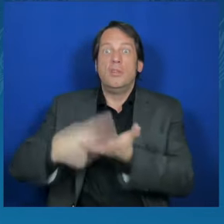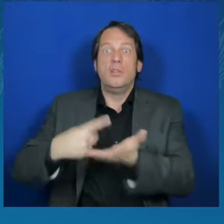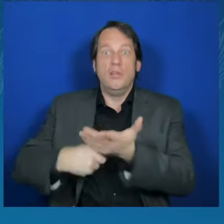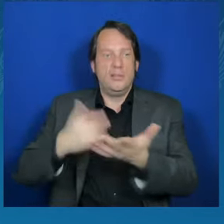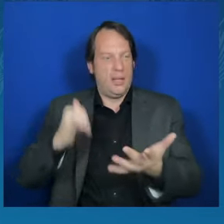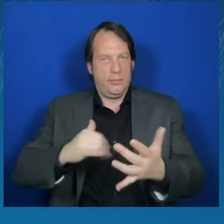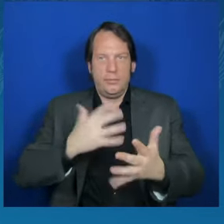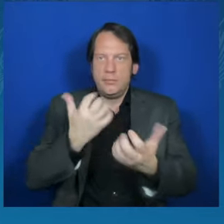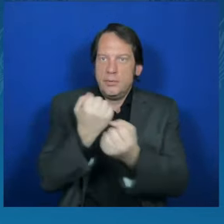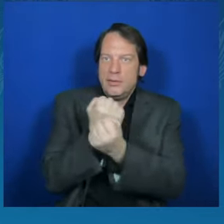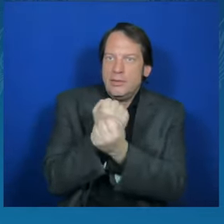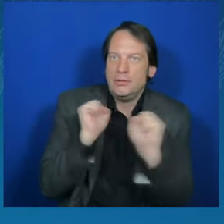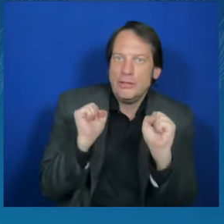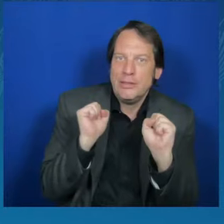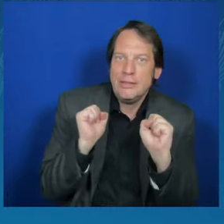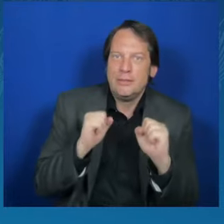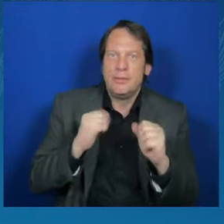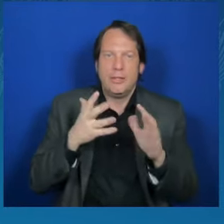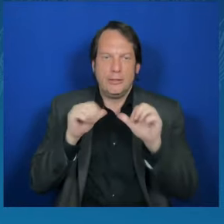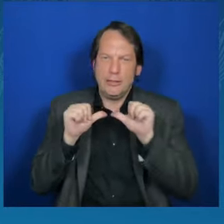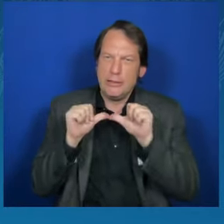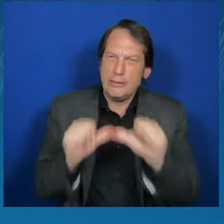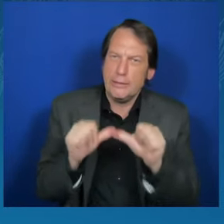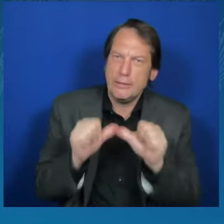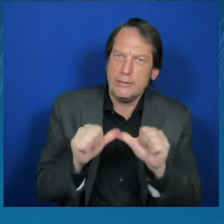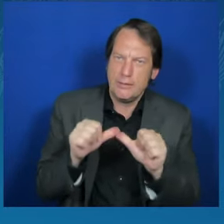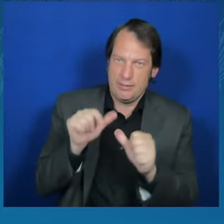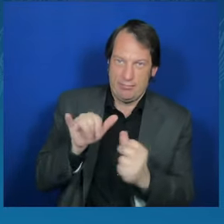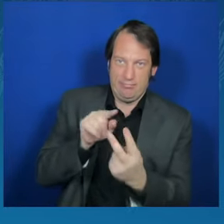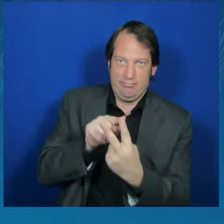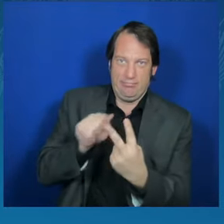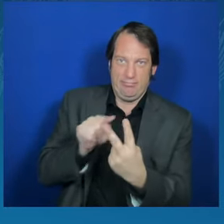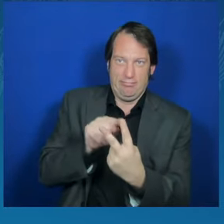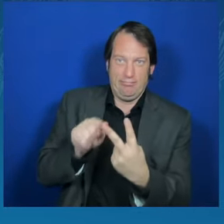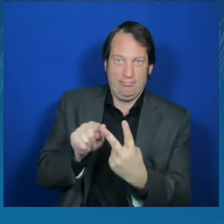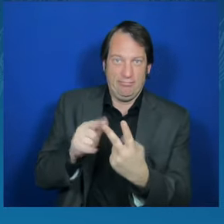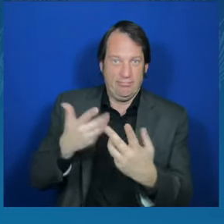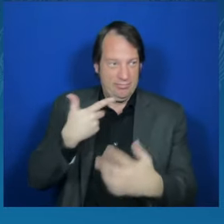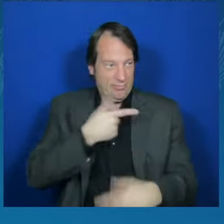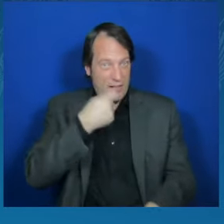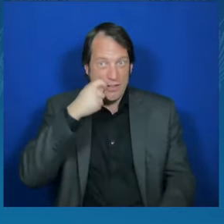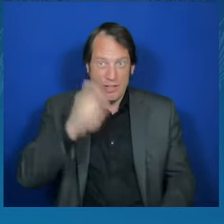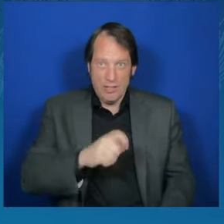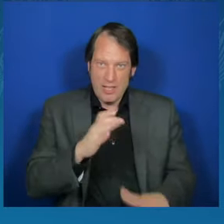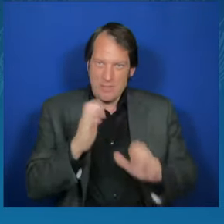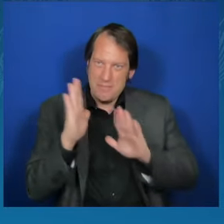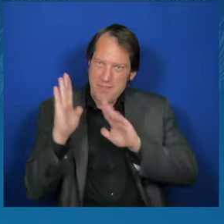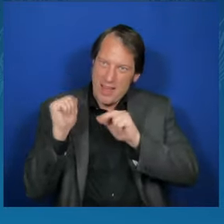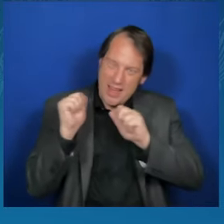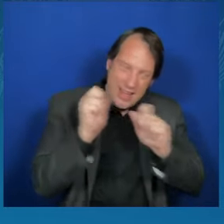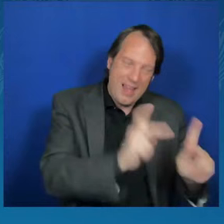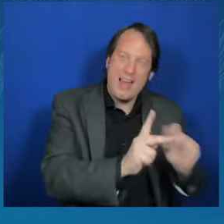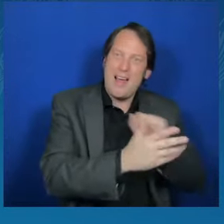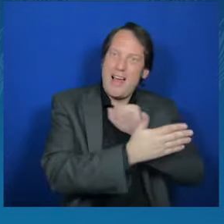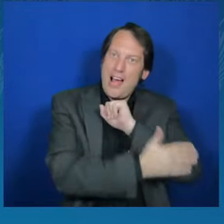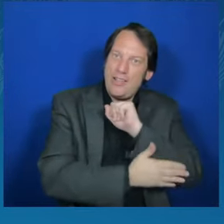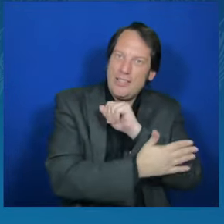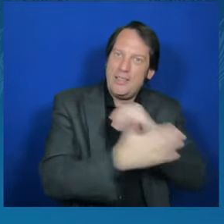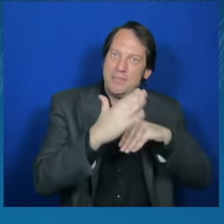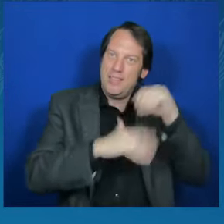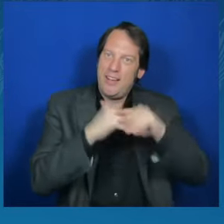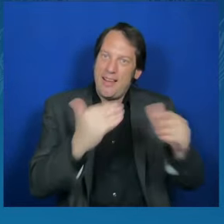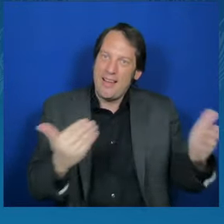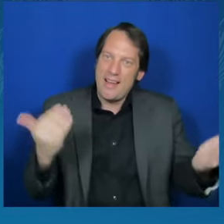by all signs of our cooperation and resilience that we together build up when we preserve unity and